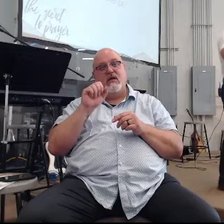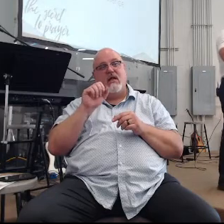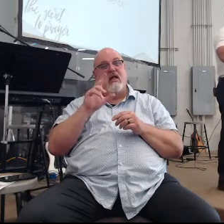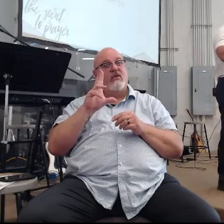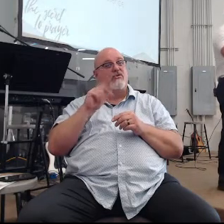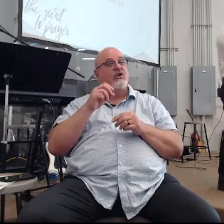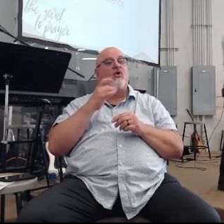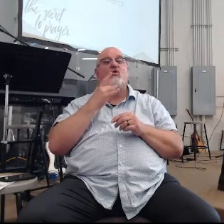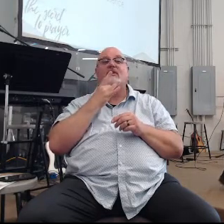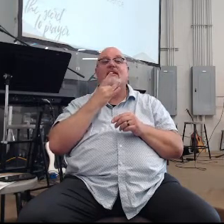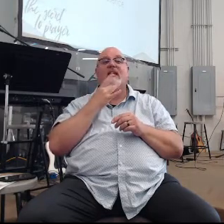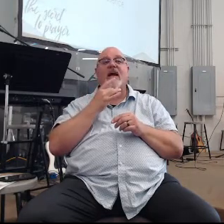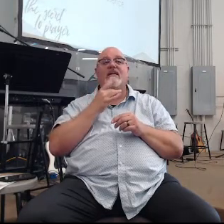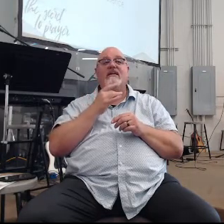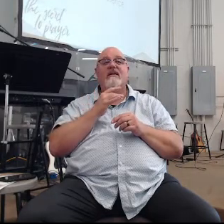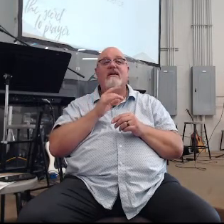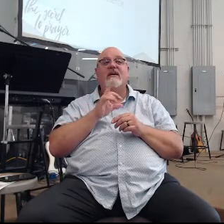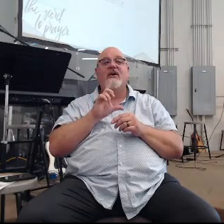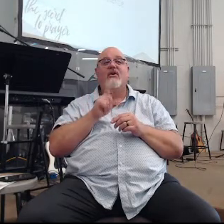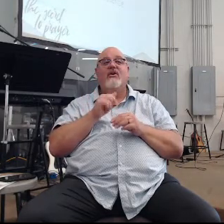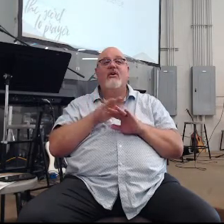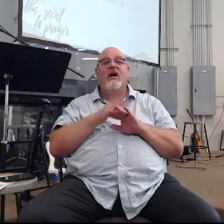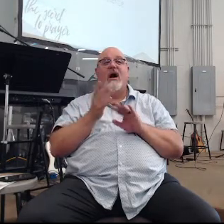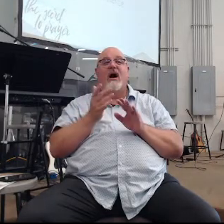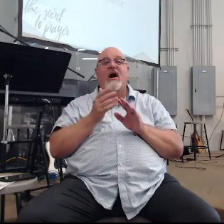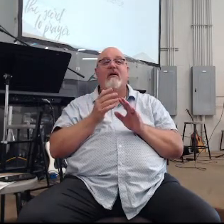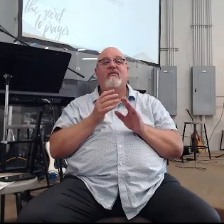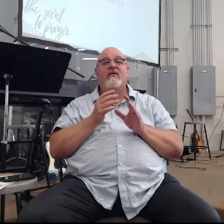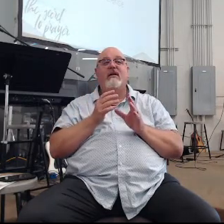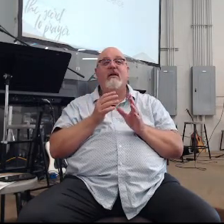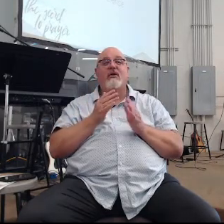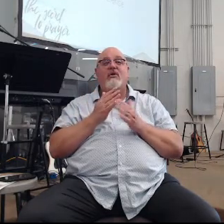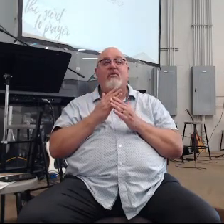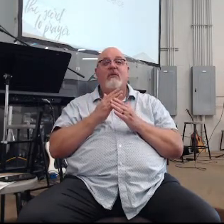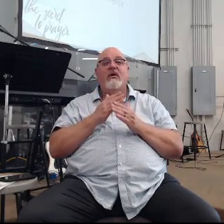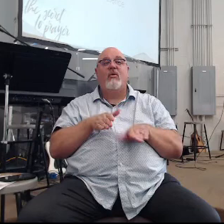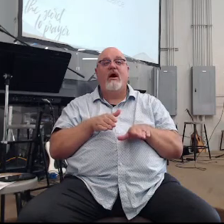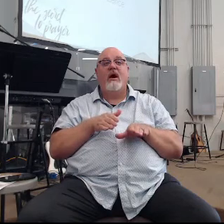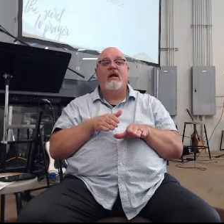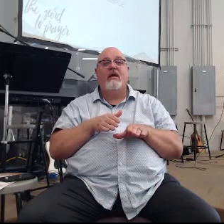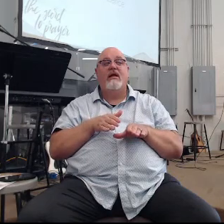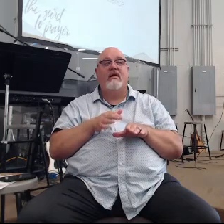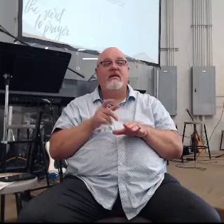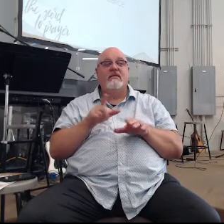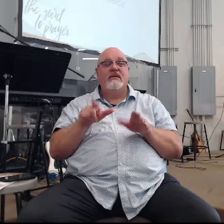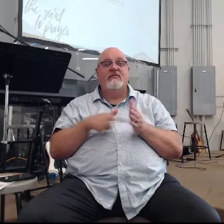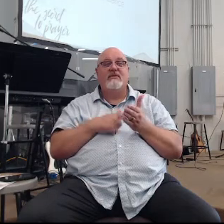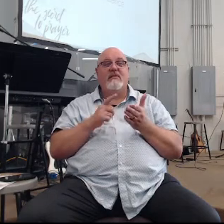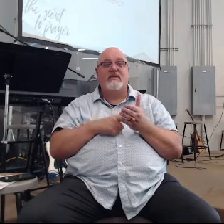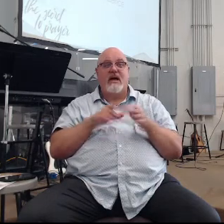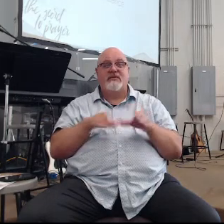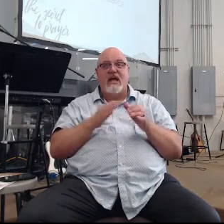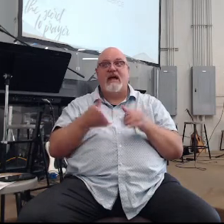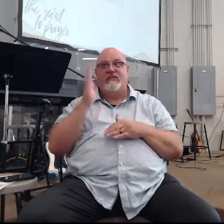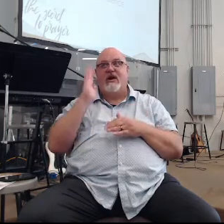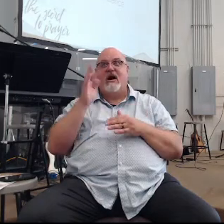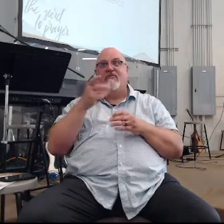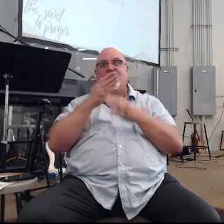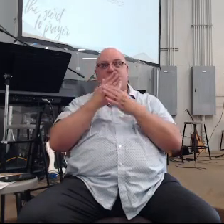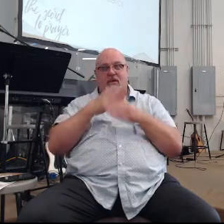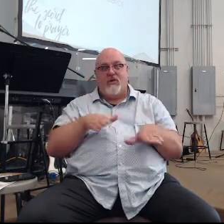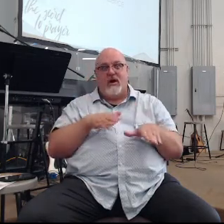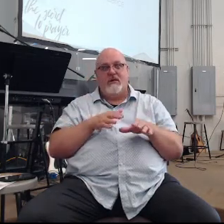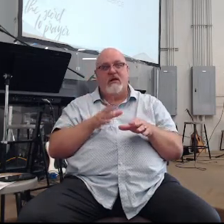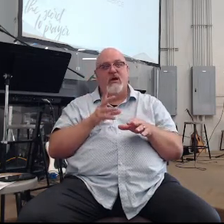no light like you turn off everybody's flashlights and you get everybody to actually be quiet which takes an act of God for some reason and if you've been there you know